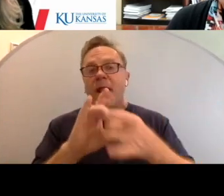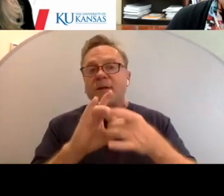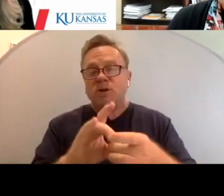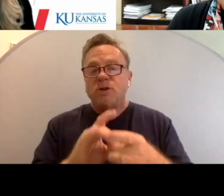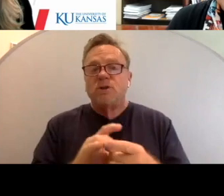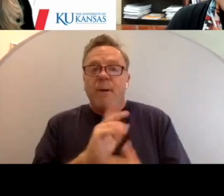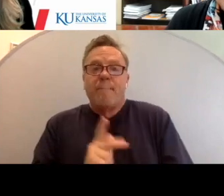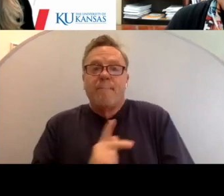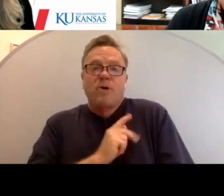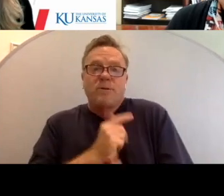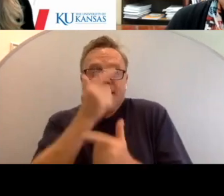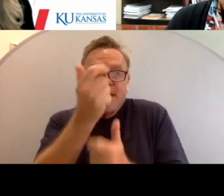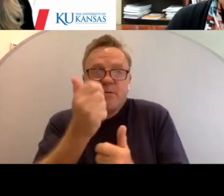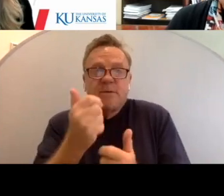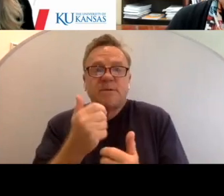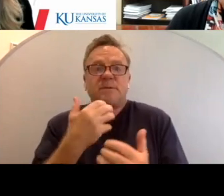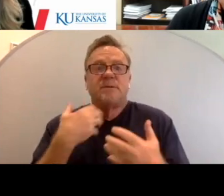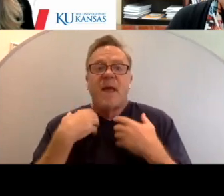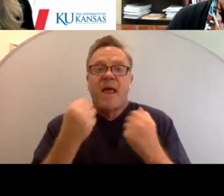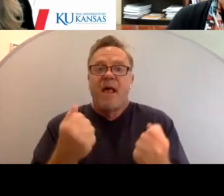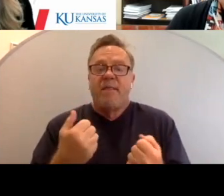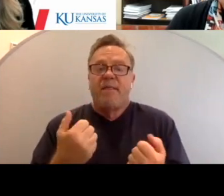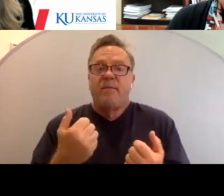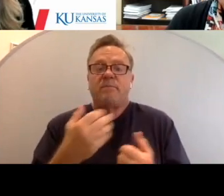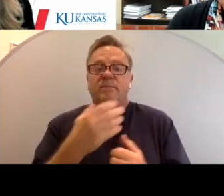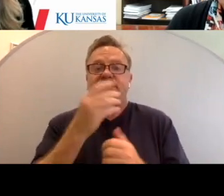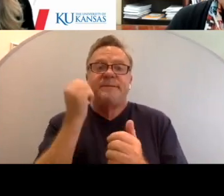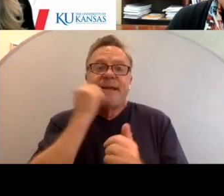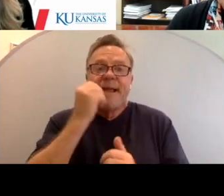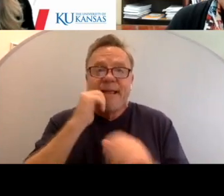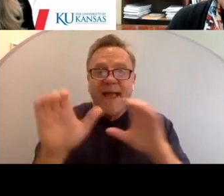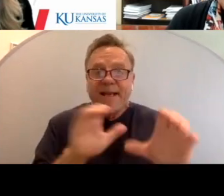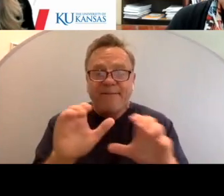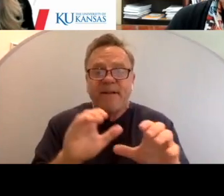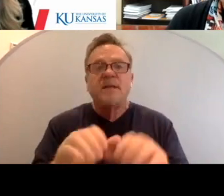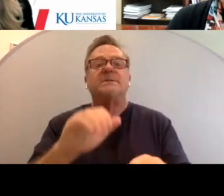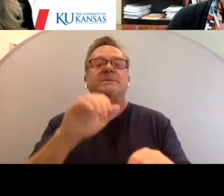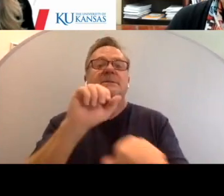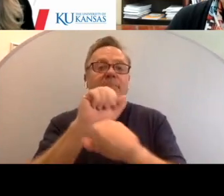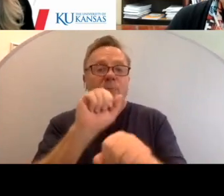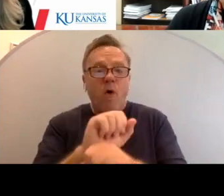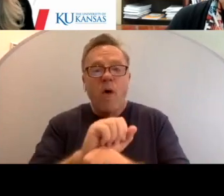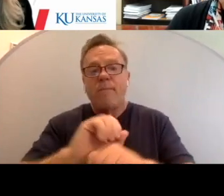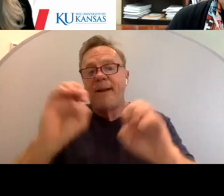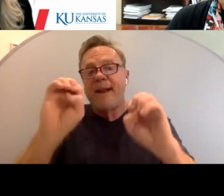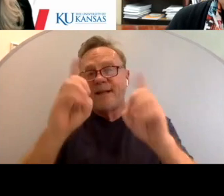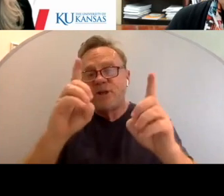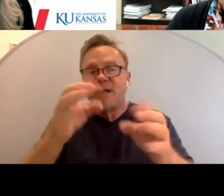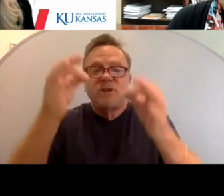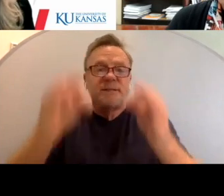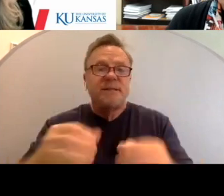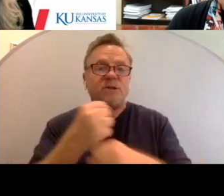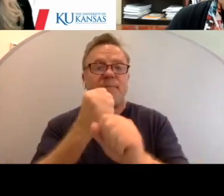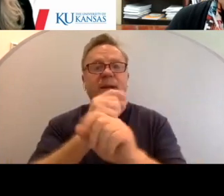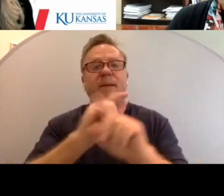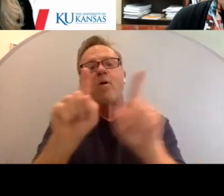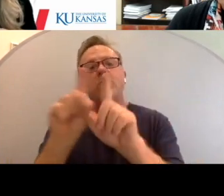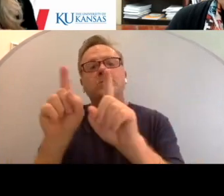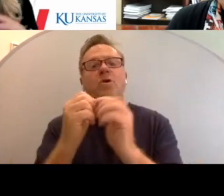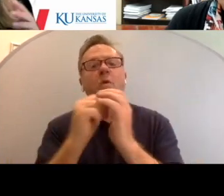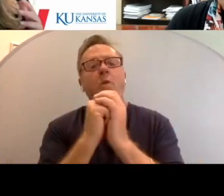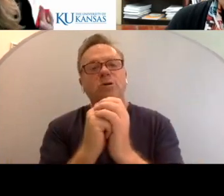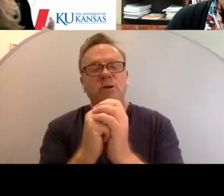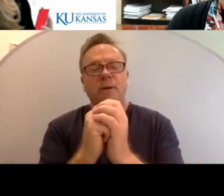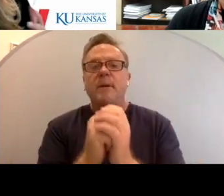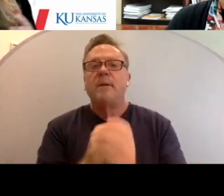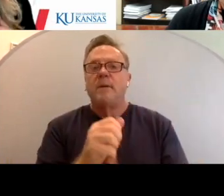interests, health and wellness, daily activities, employment, education, decision making, but also worship. And